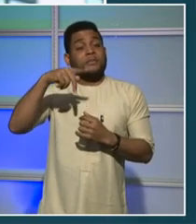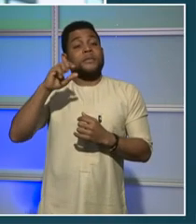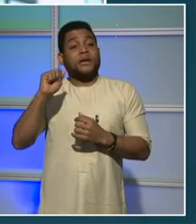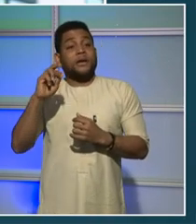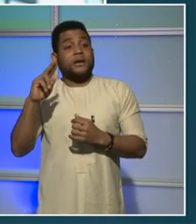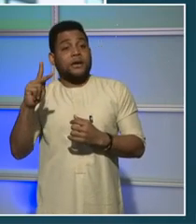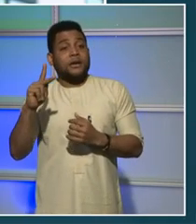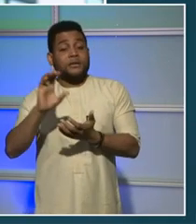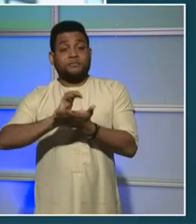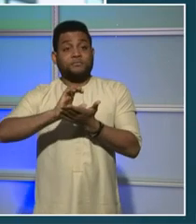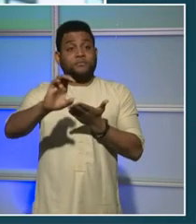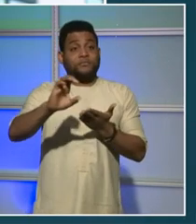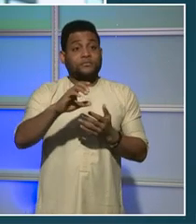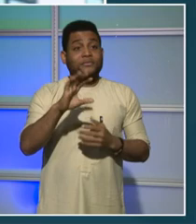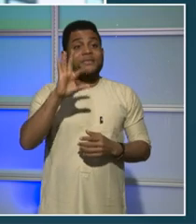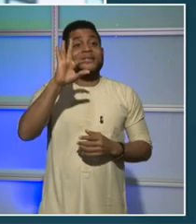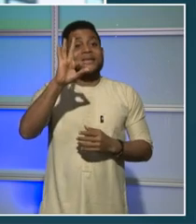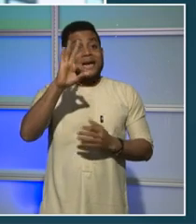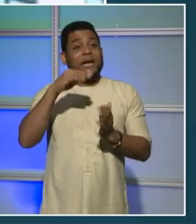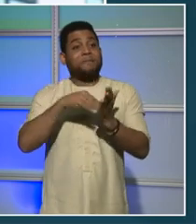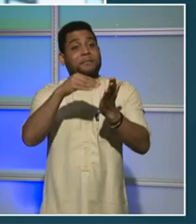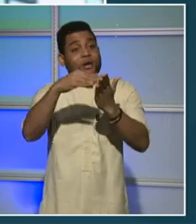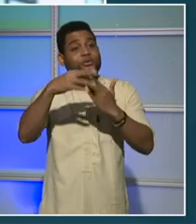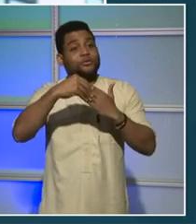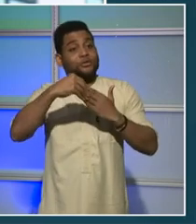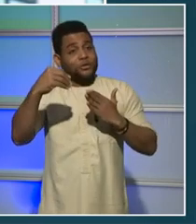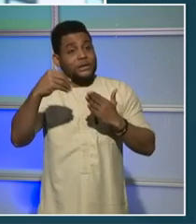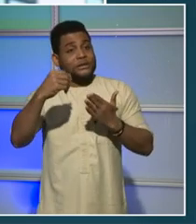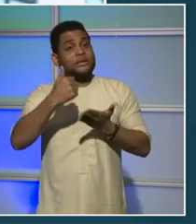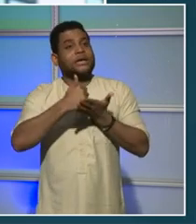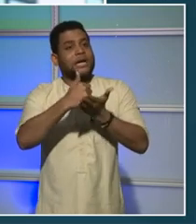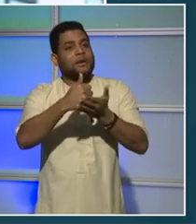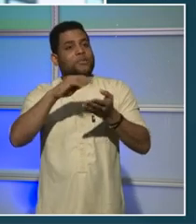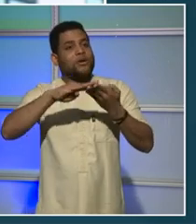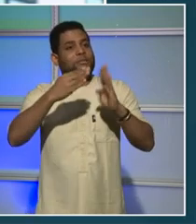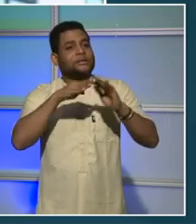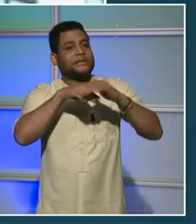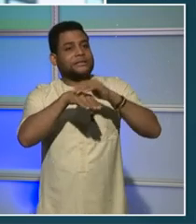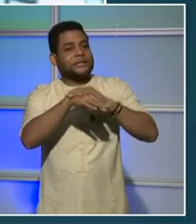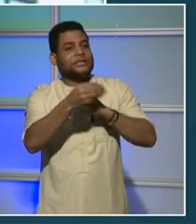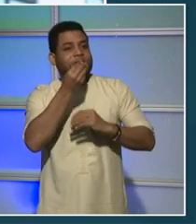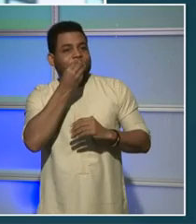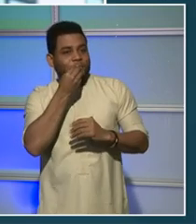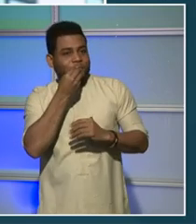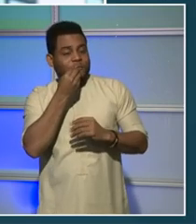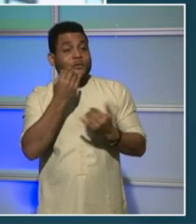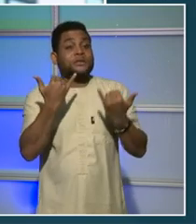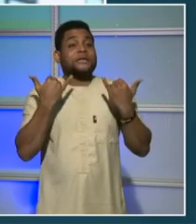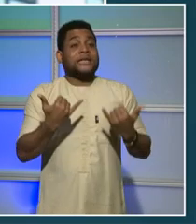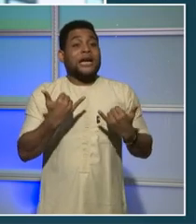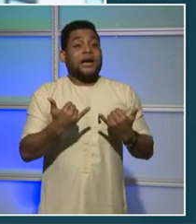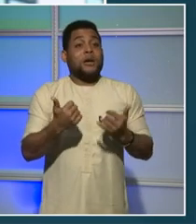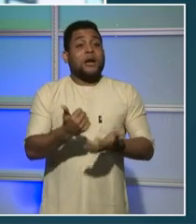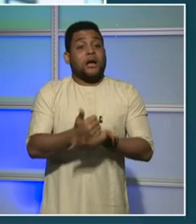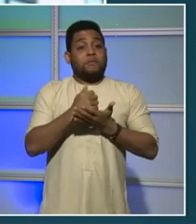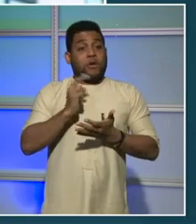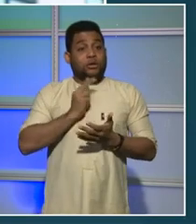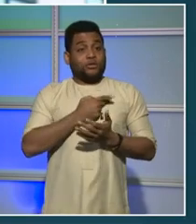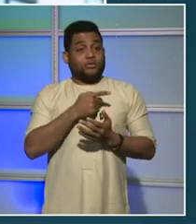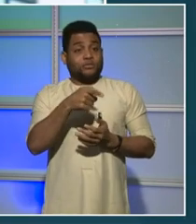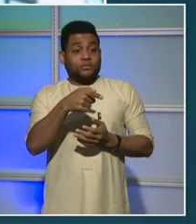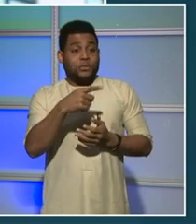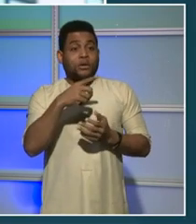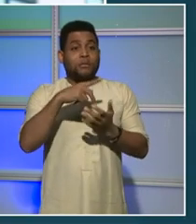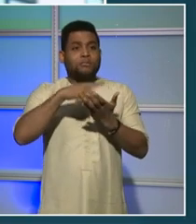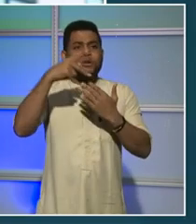points in these wards, and it's helped us clear the way for a start to the long-stalled project at Capital Gateway